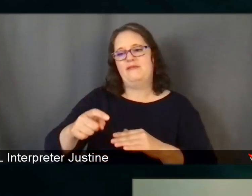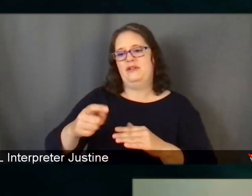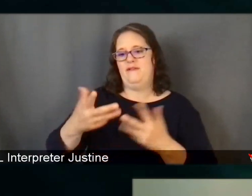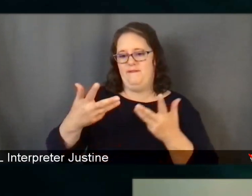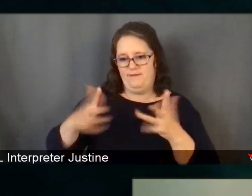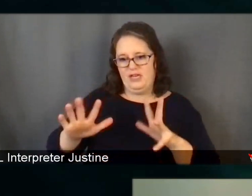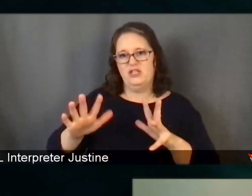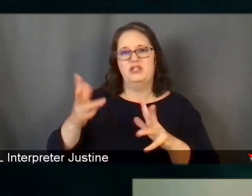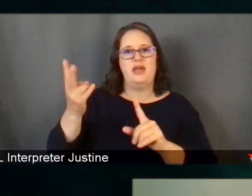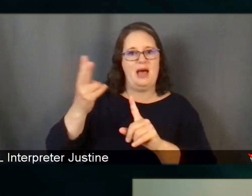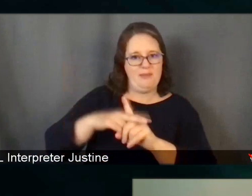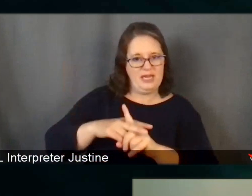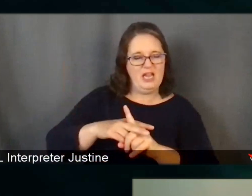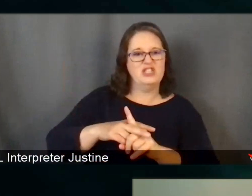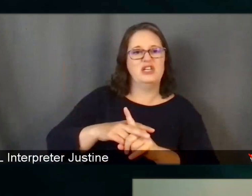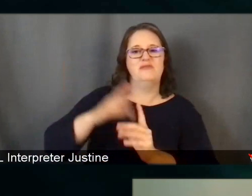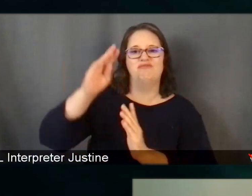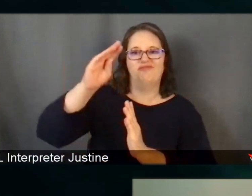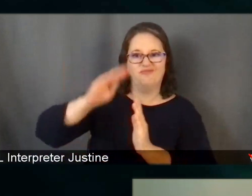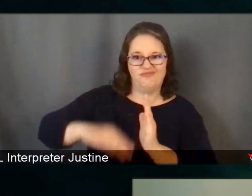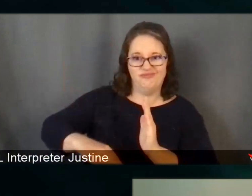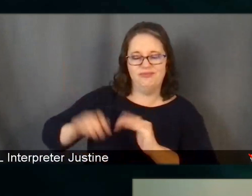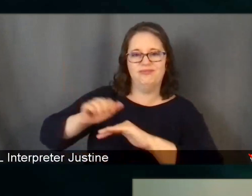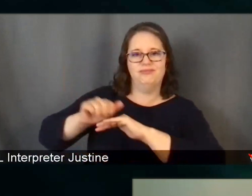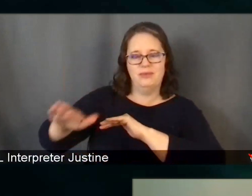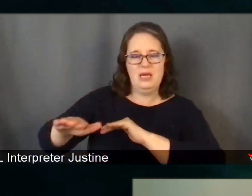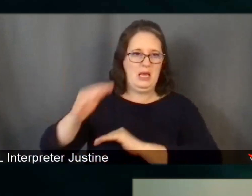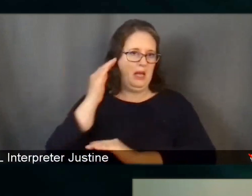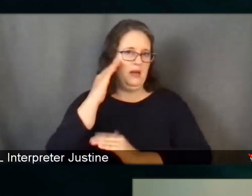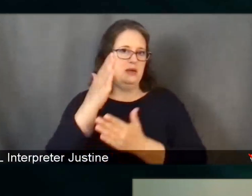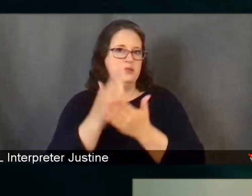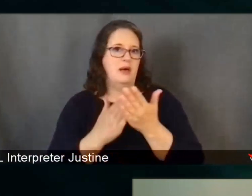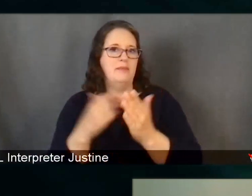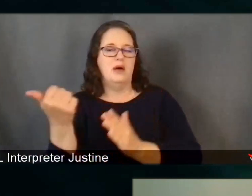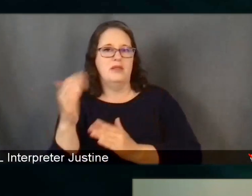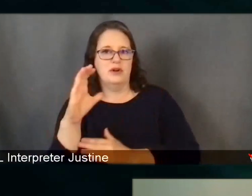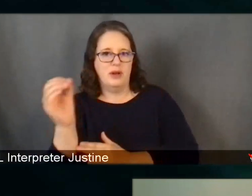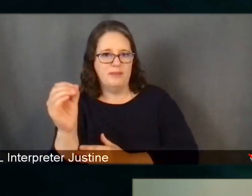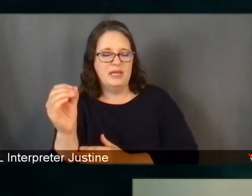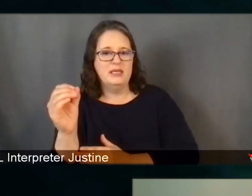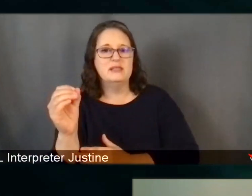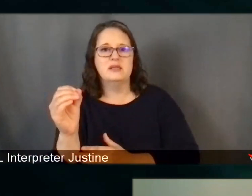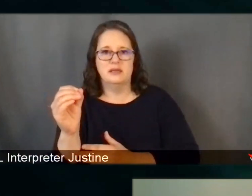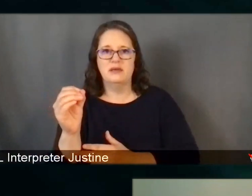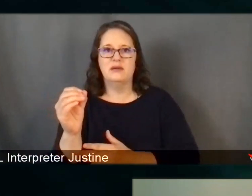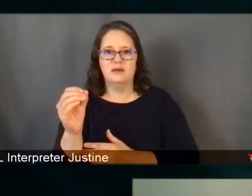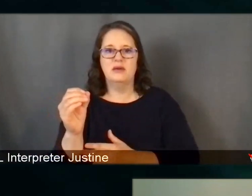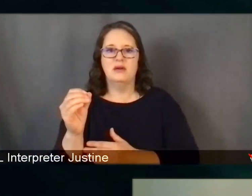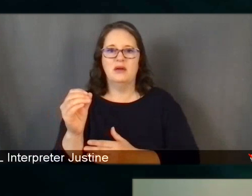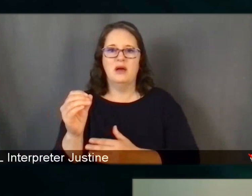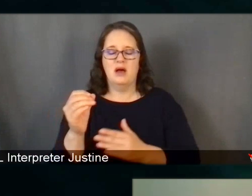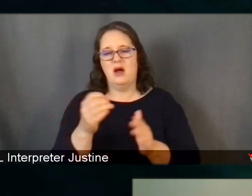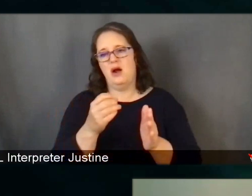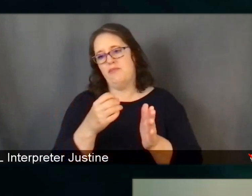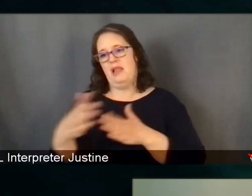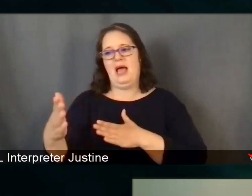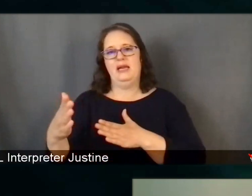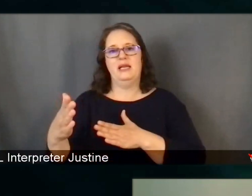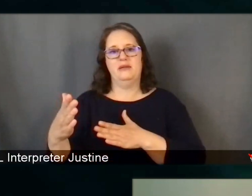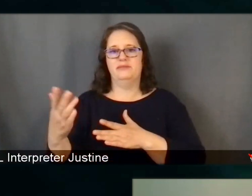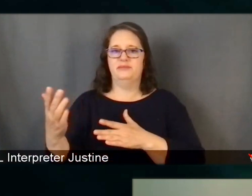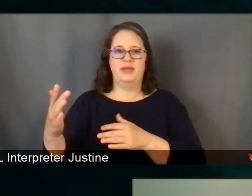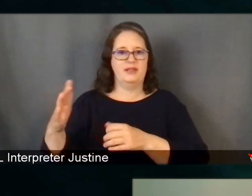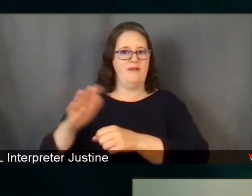I understand that other companies are definitely considering a full submission after they also do